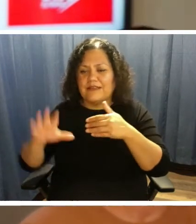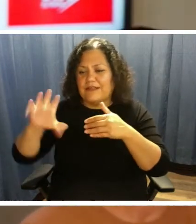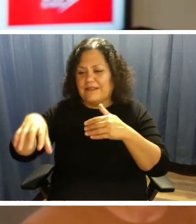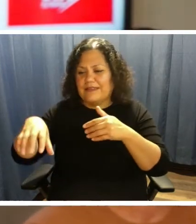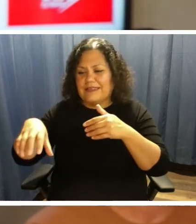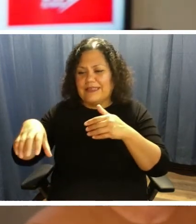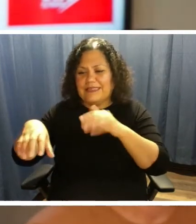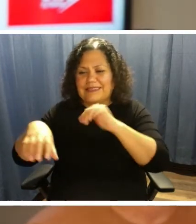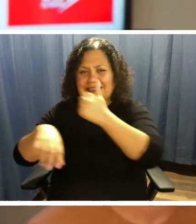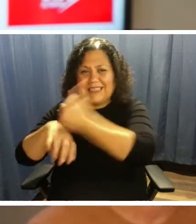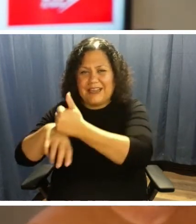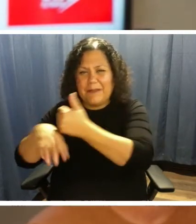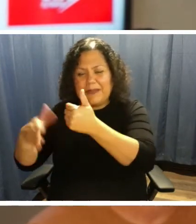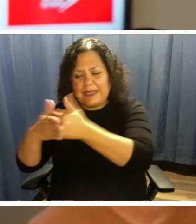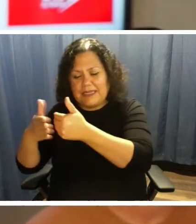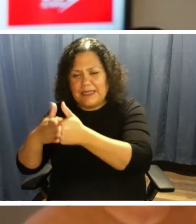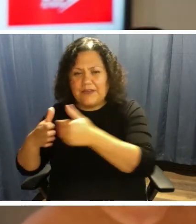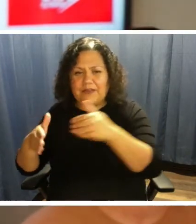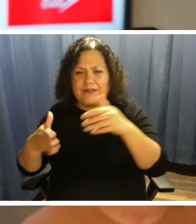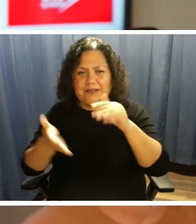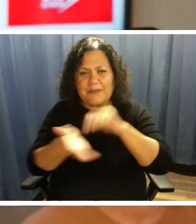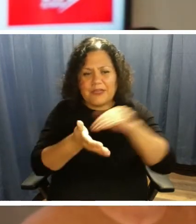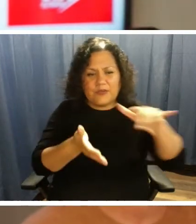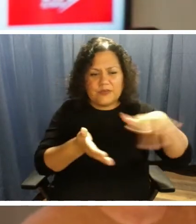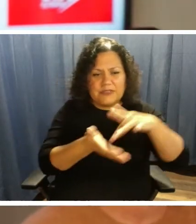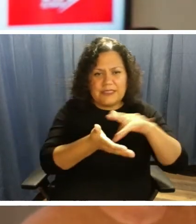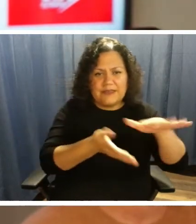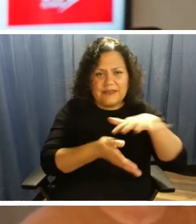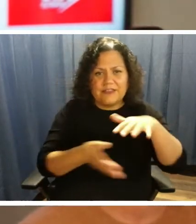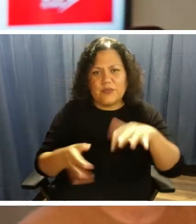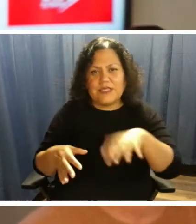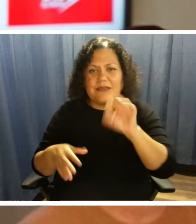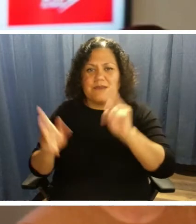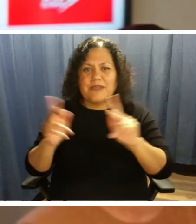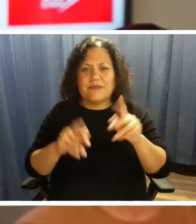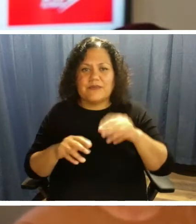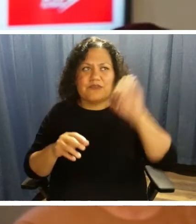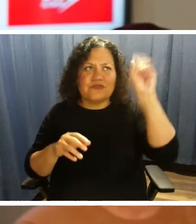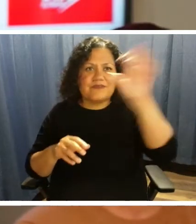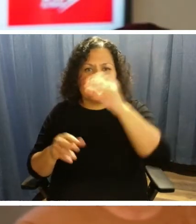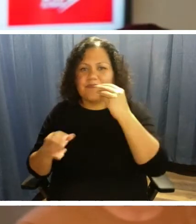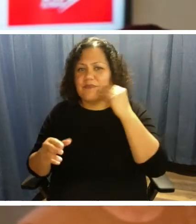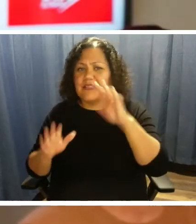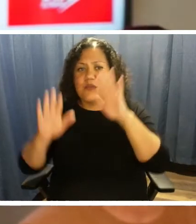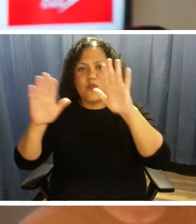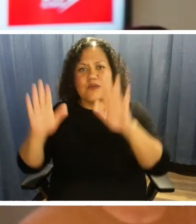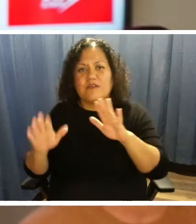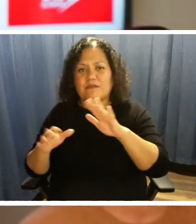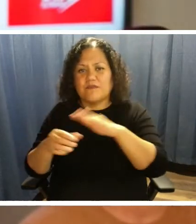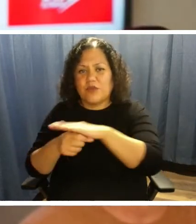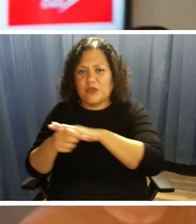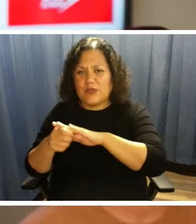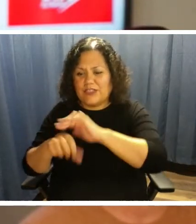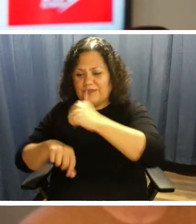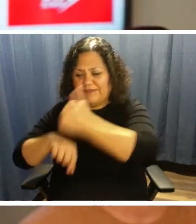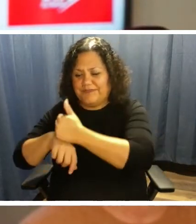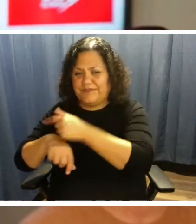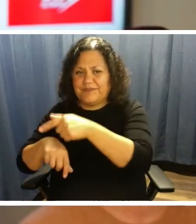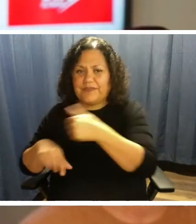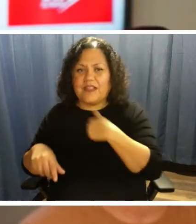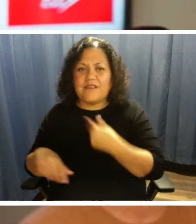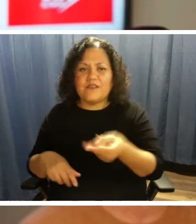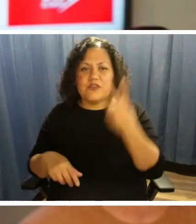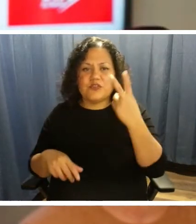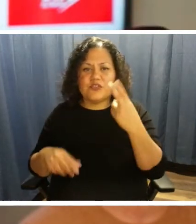people to take them home. So it's just a great location where we're at. Plus, we have two freeways